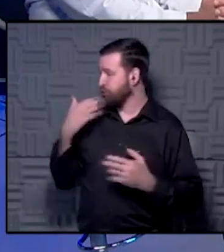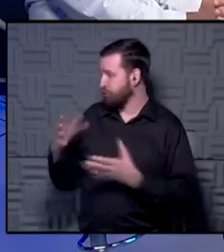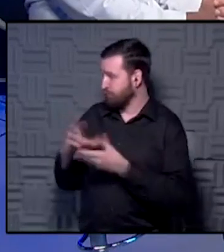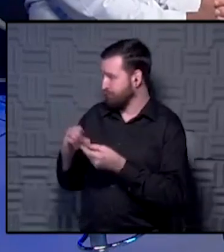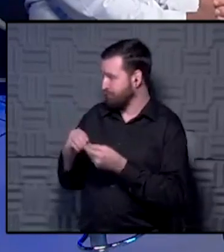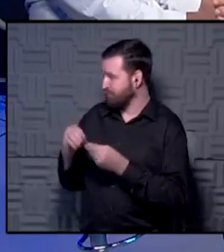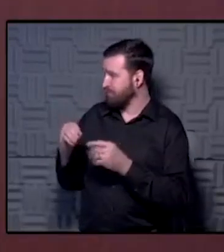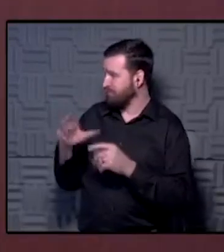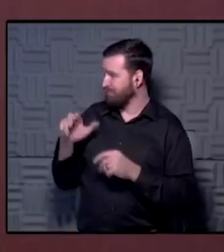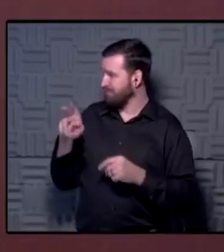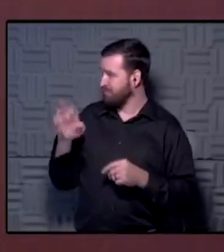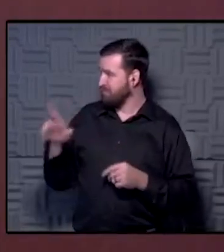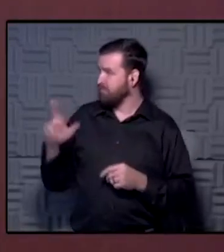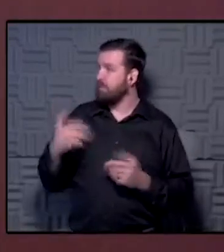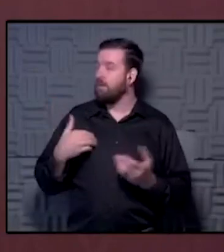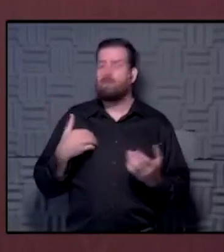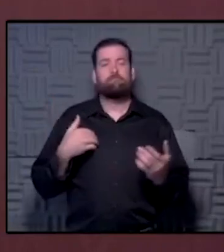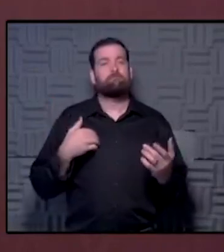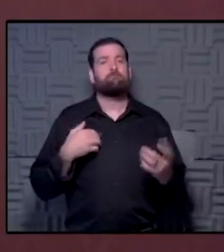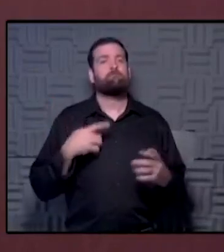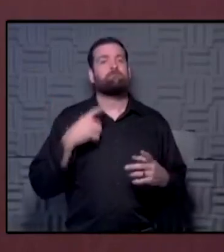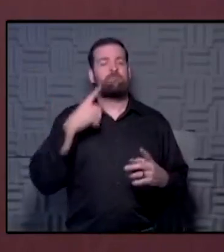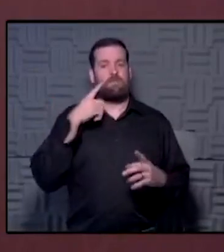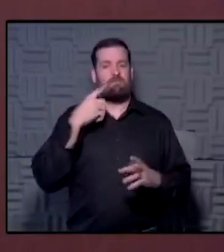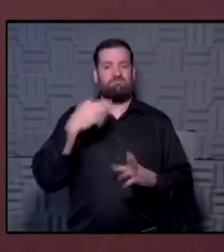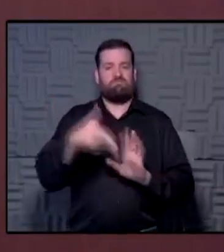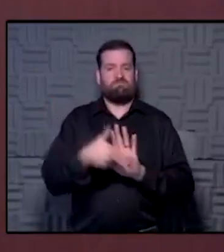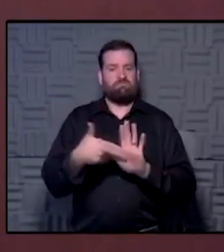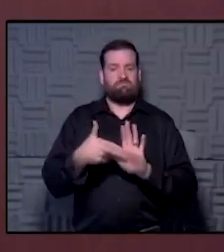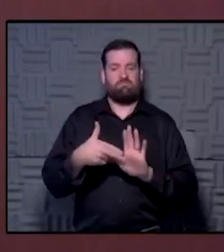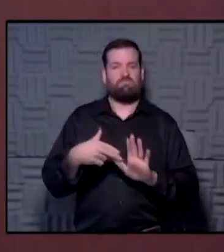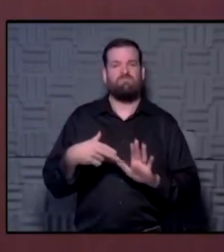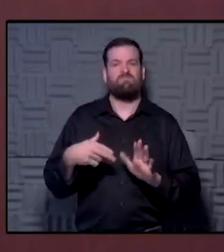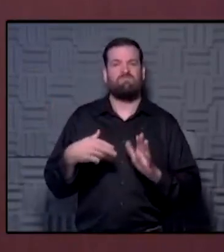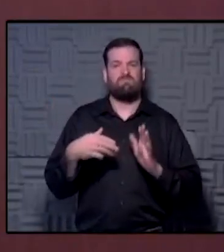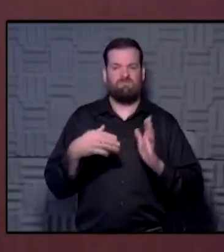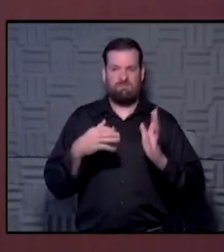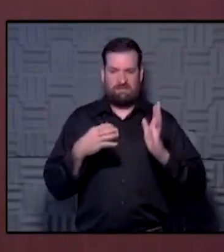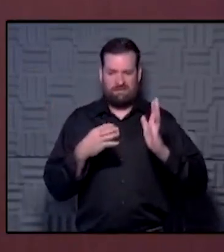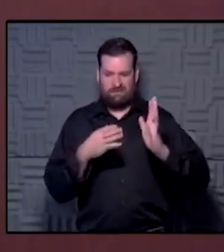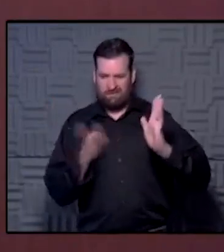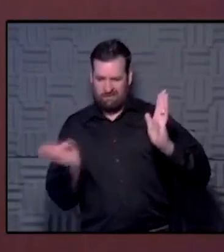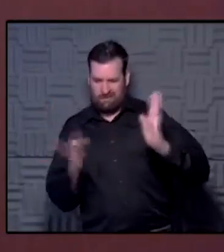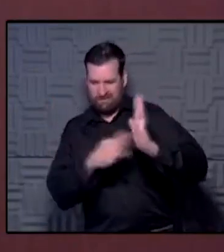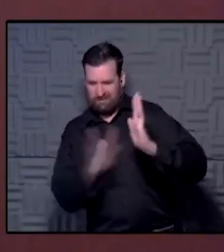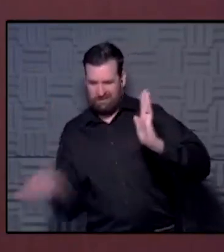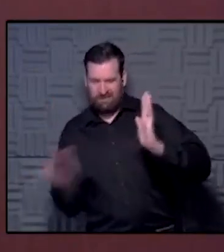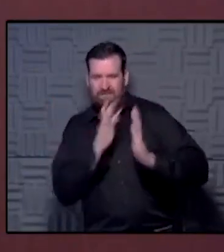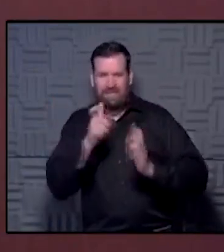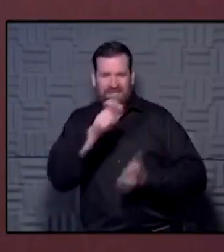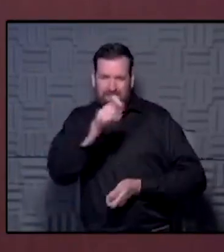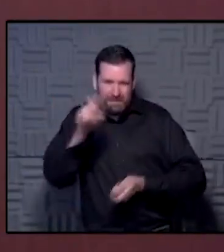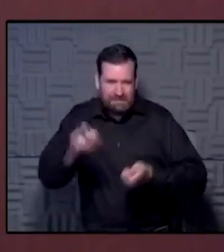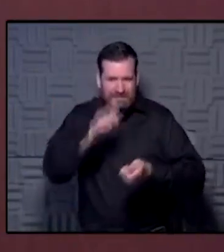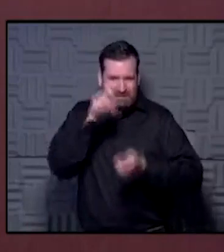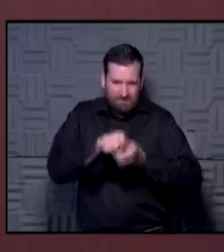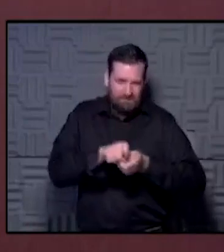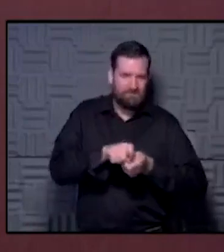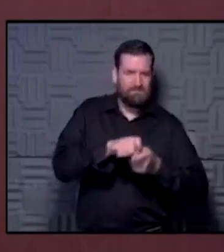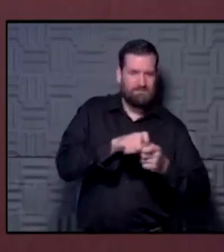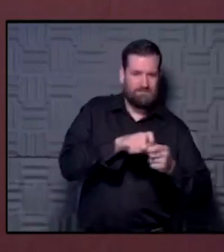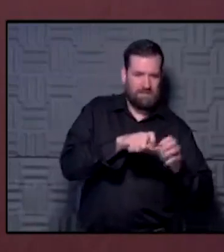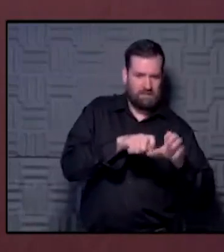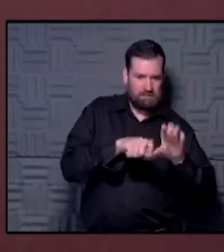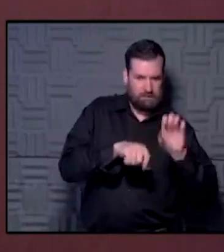about that around cancer. You know, I think obesity is probably actually a continuum and not really a defined yes or no